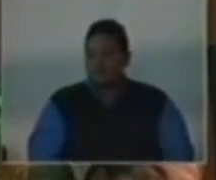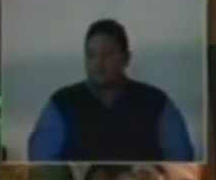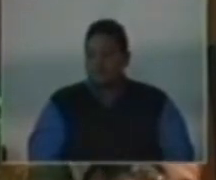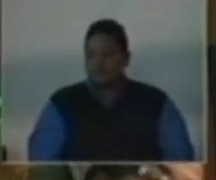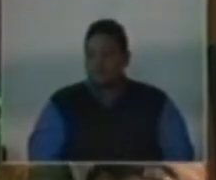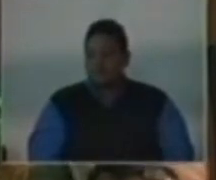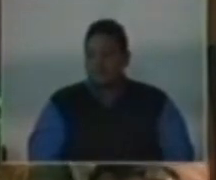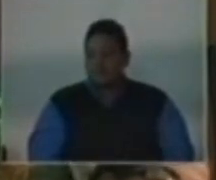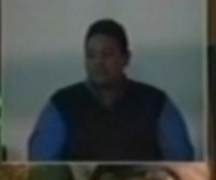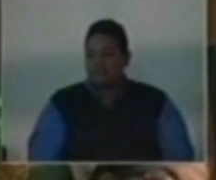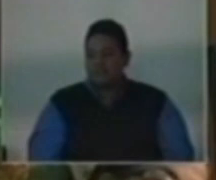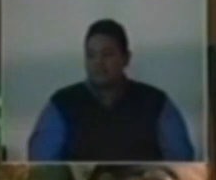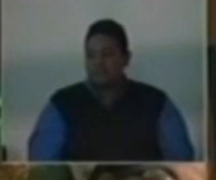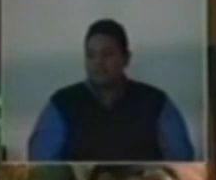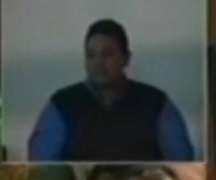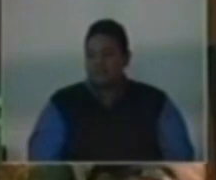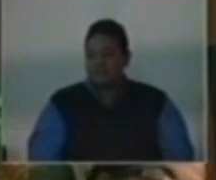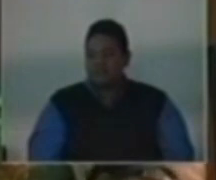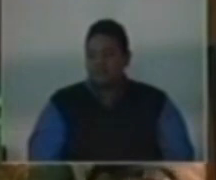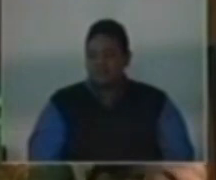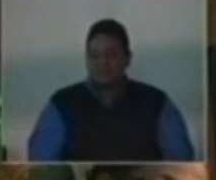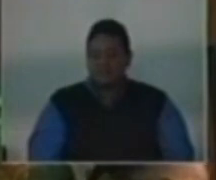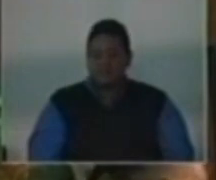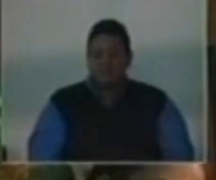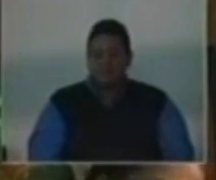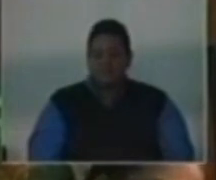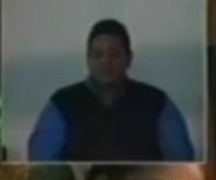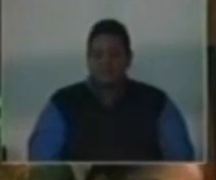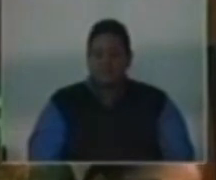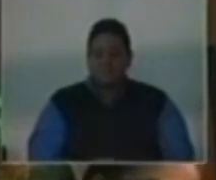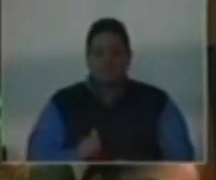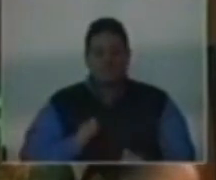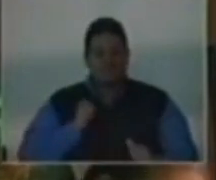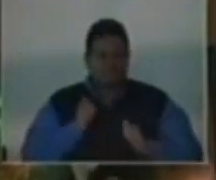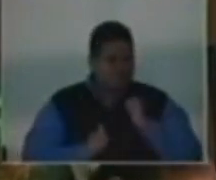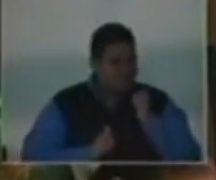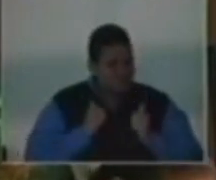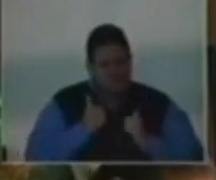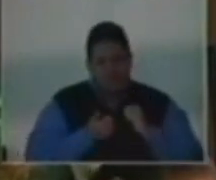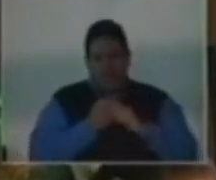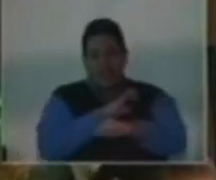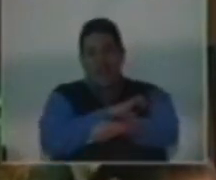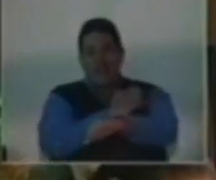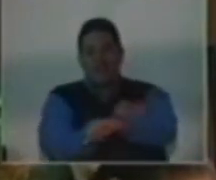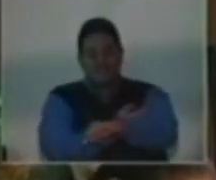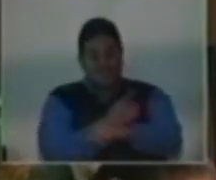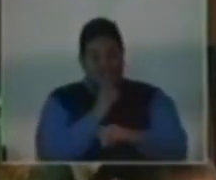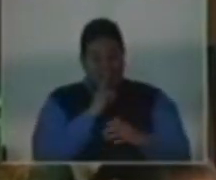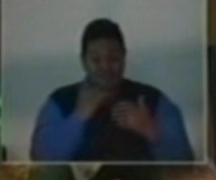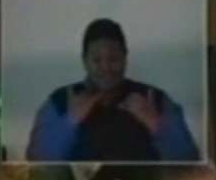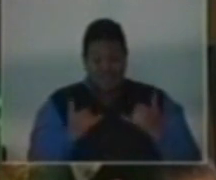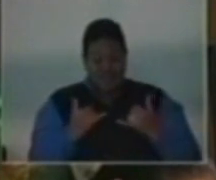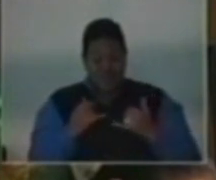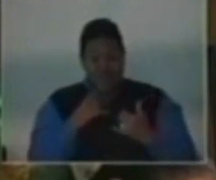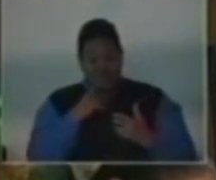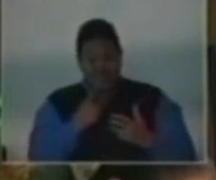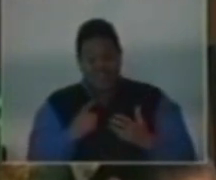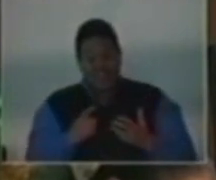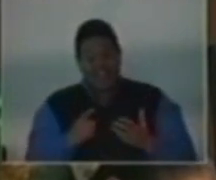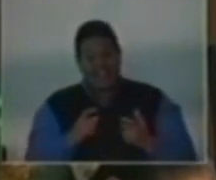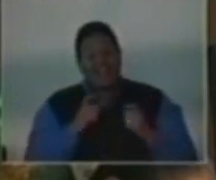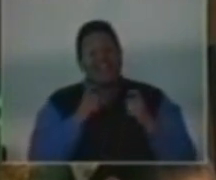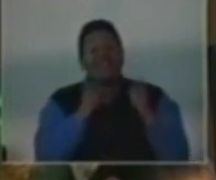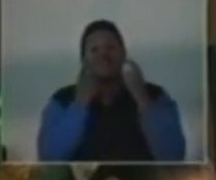the great impetus and energy that is being expended towards